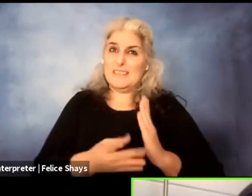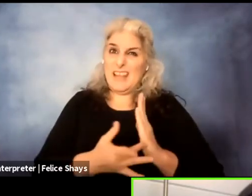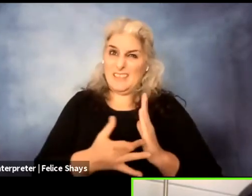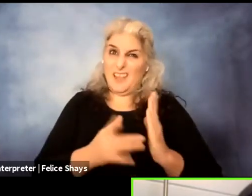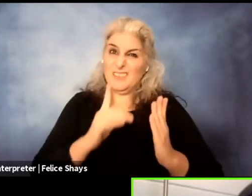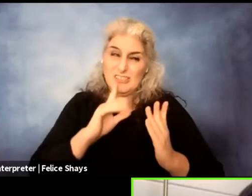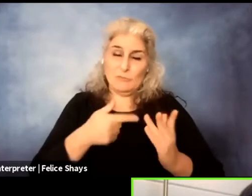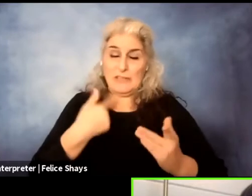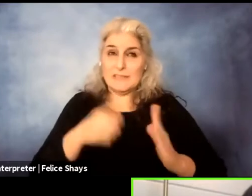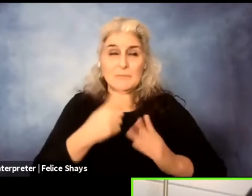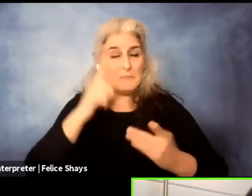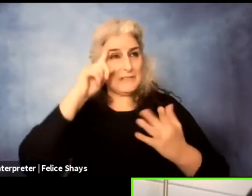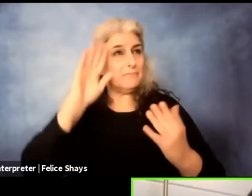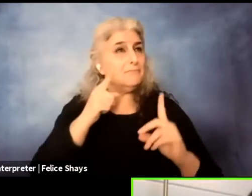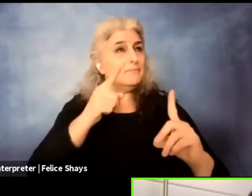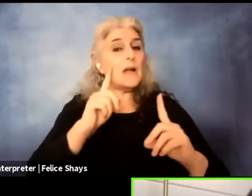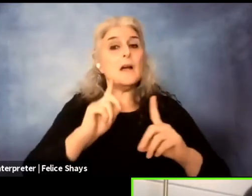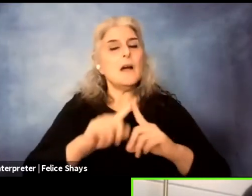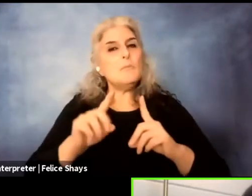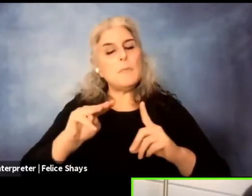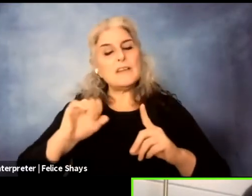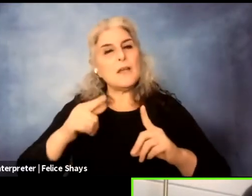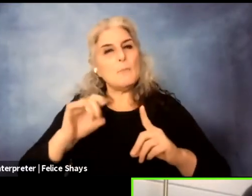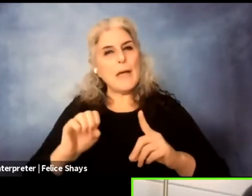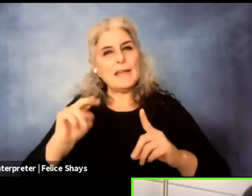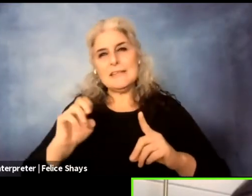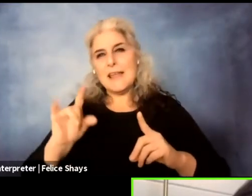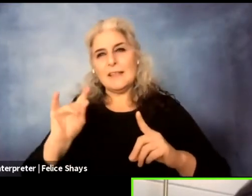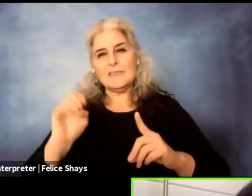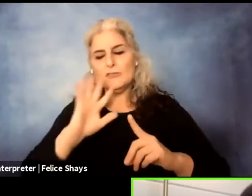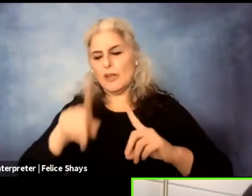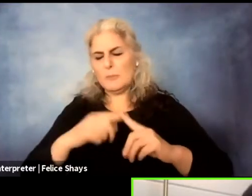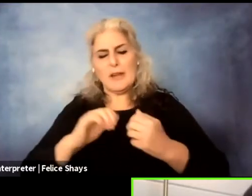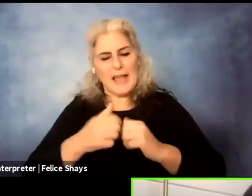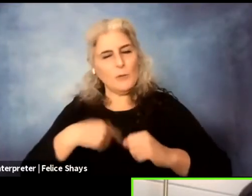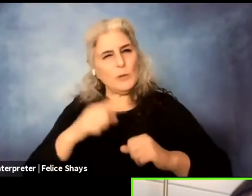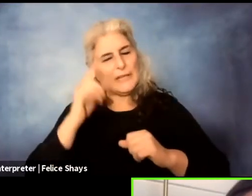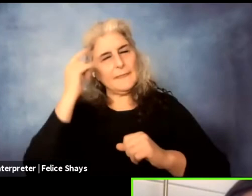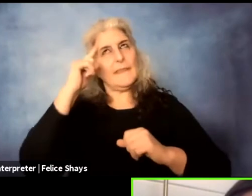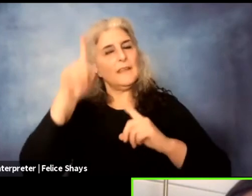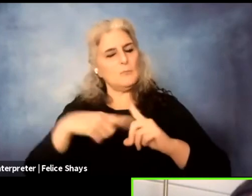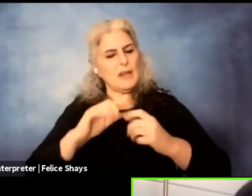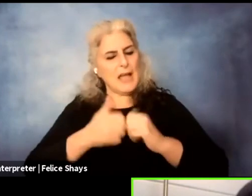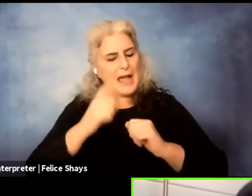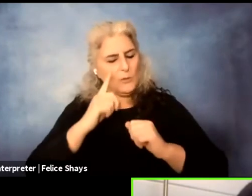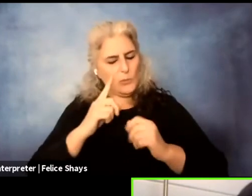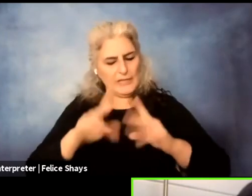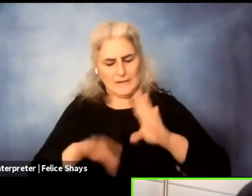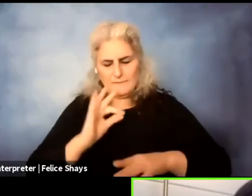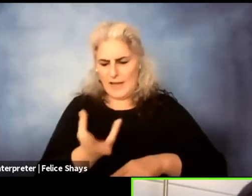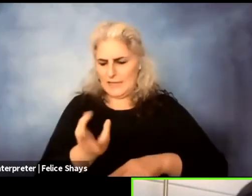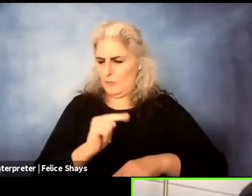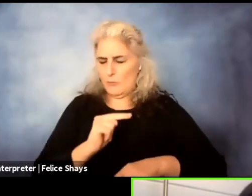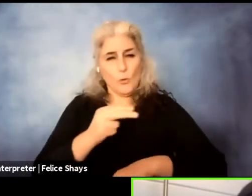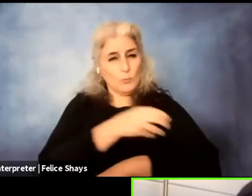how we can kind of wield our own individual embodied power, um, and in lurking behind and looking at the interfaces, you know, she talks about,